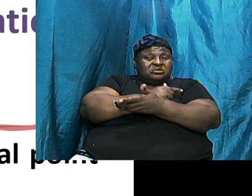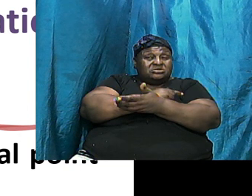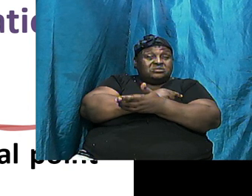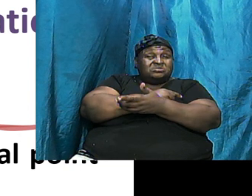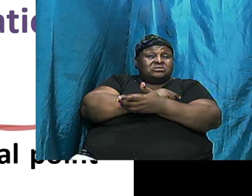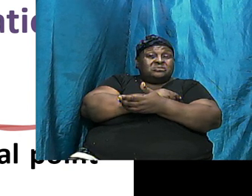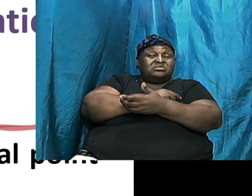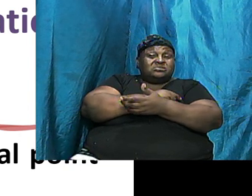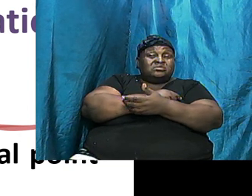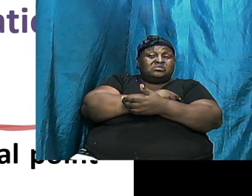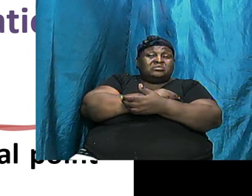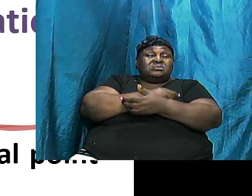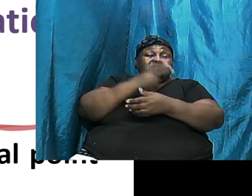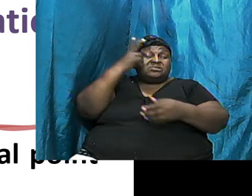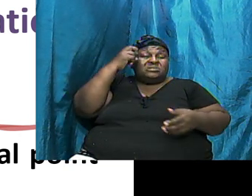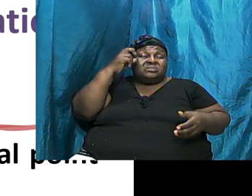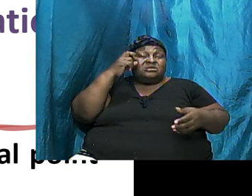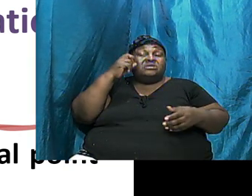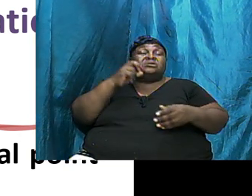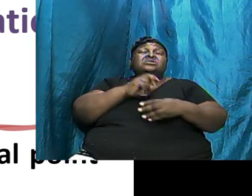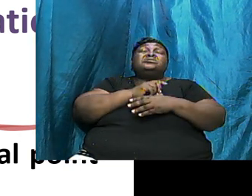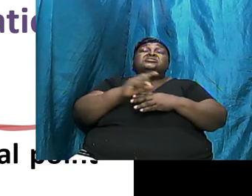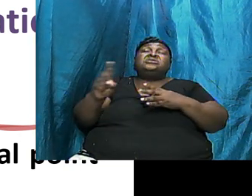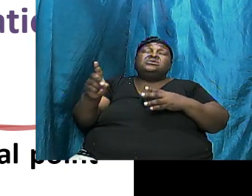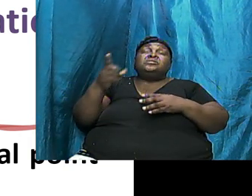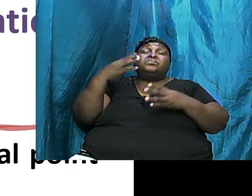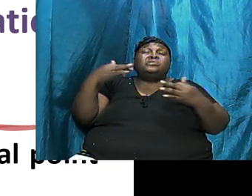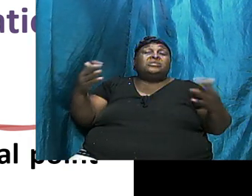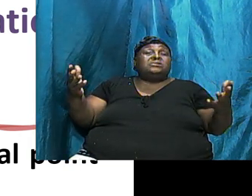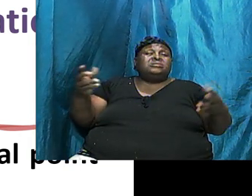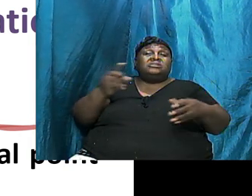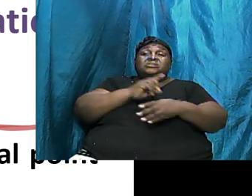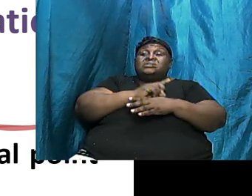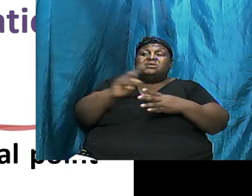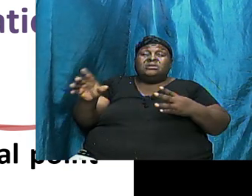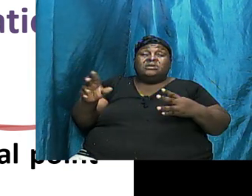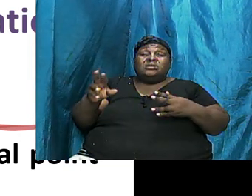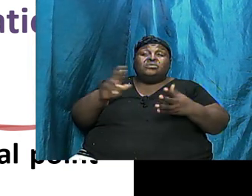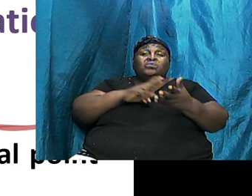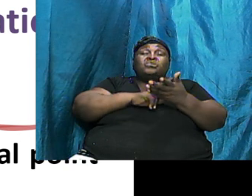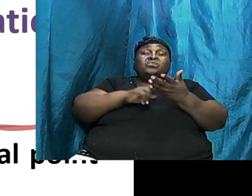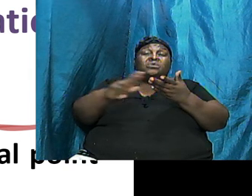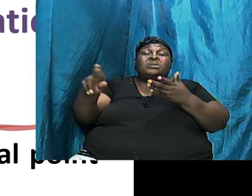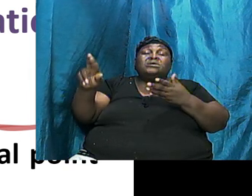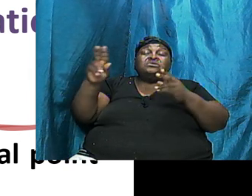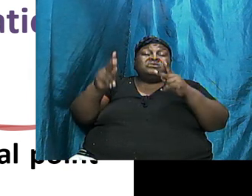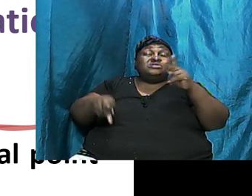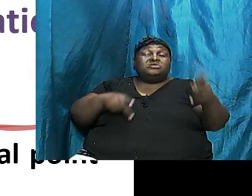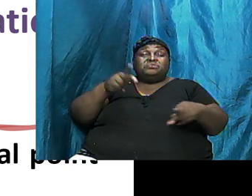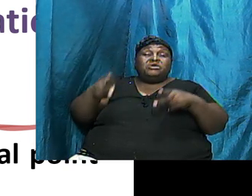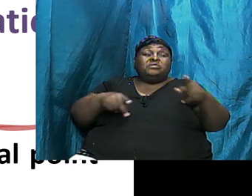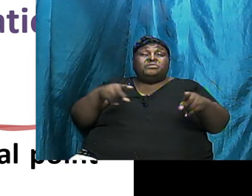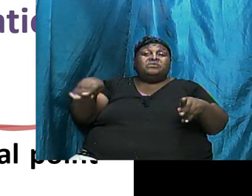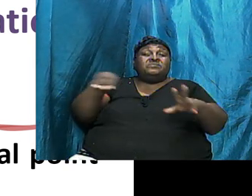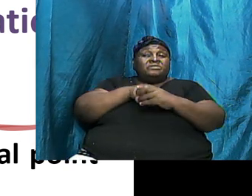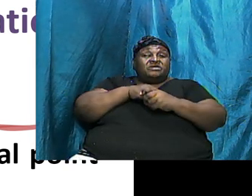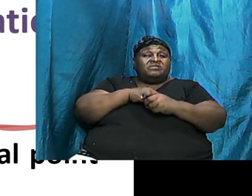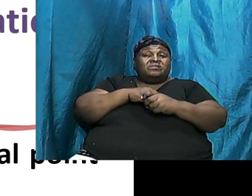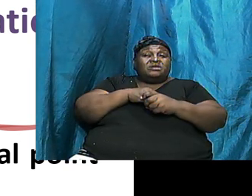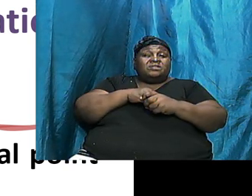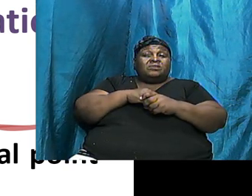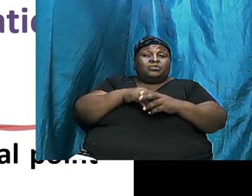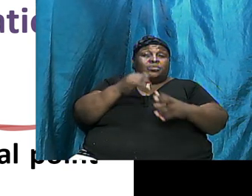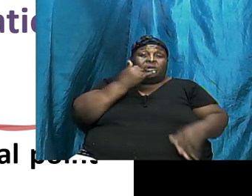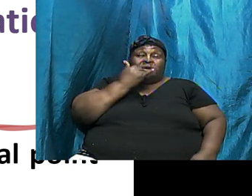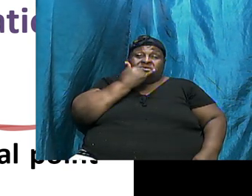Satan Did What He Did And The Righteous People Somehow Got So In And They Were